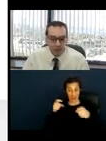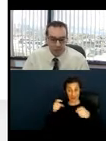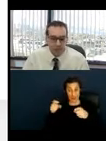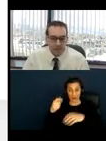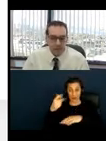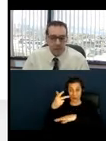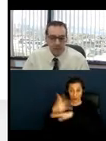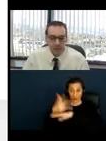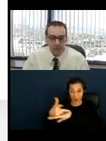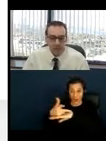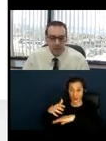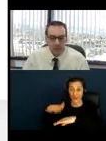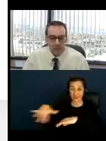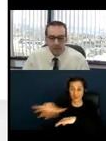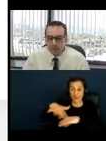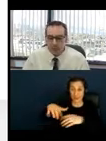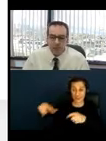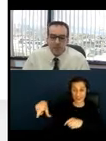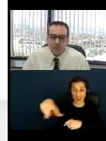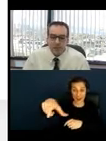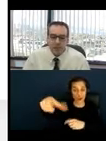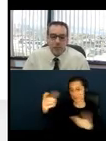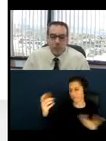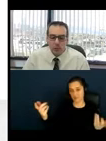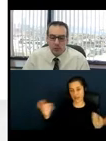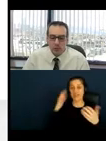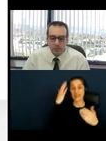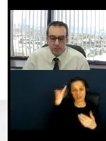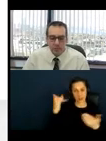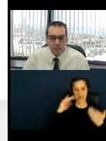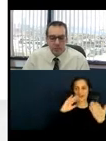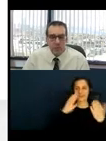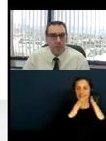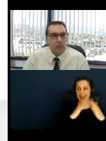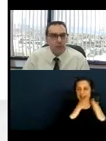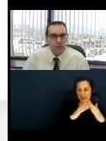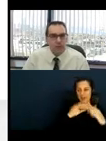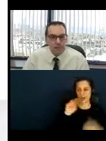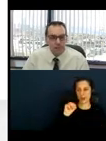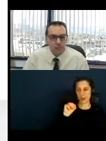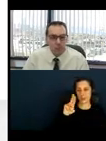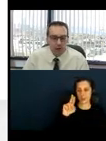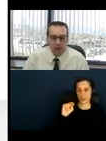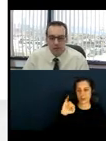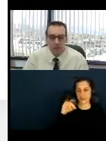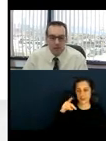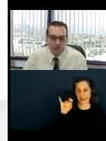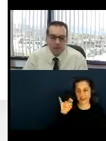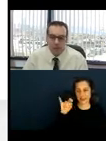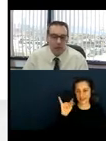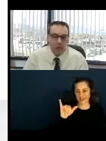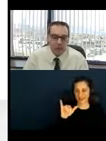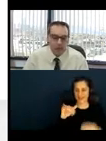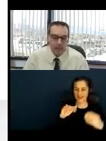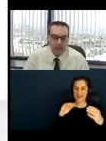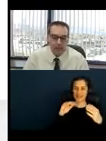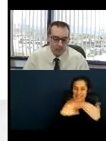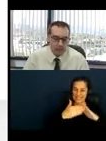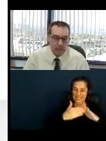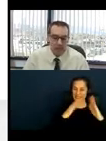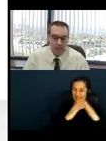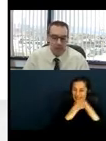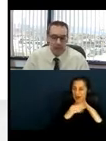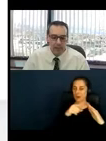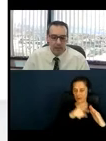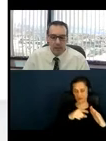involved to assist with that. This is where the municipality must work with the business in choosing locations of where those elements are going to be located for